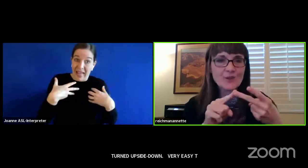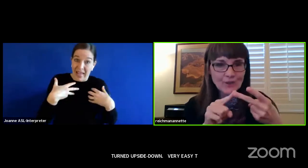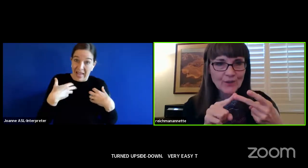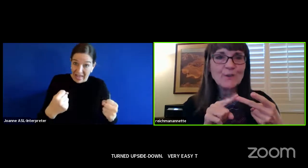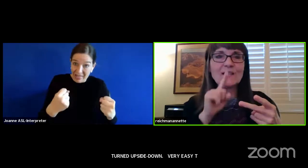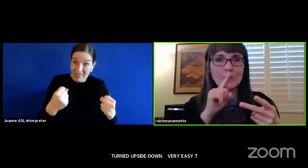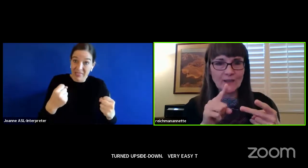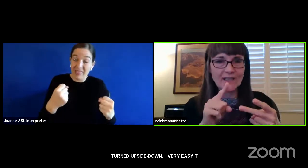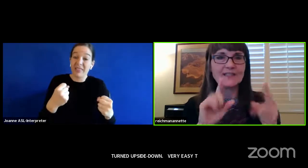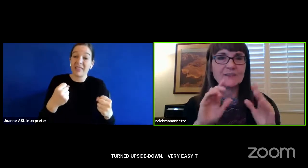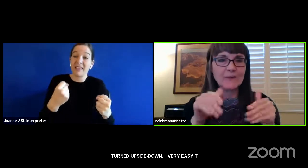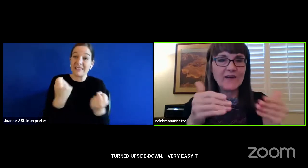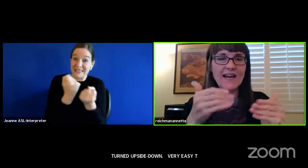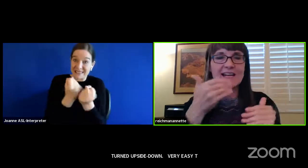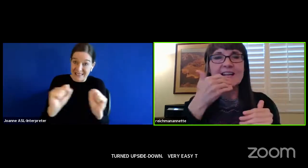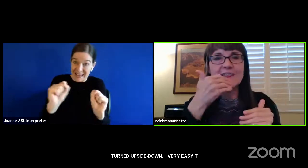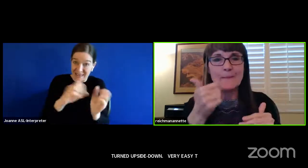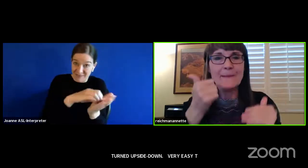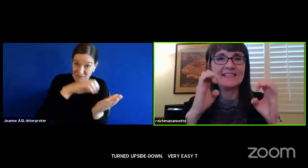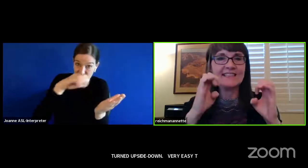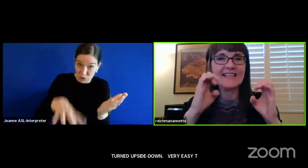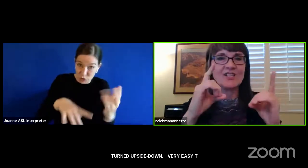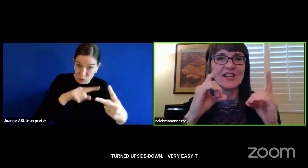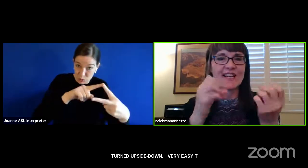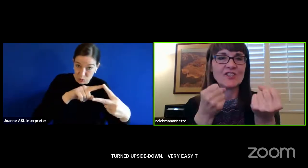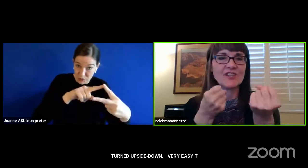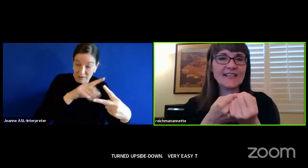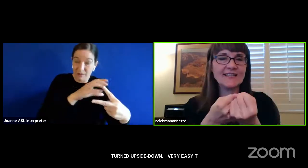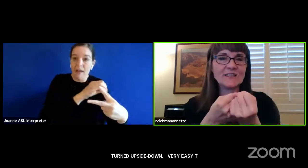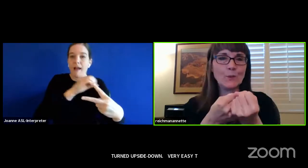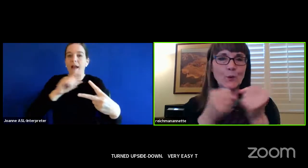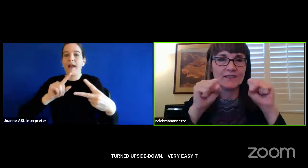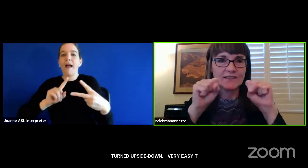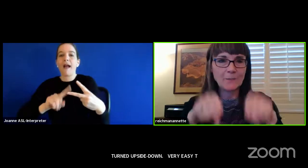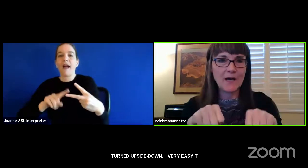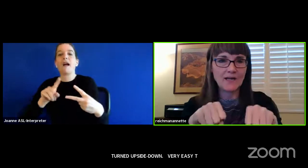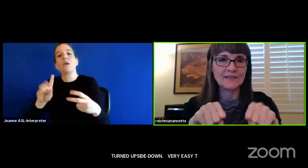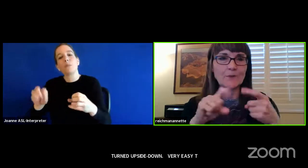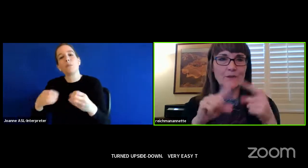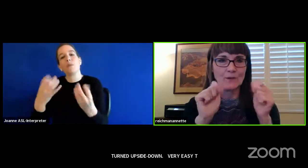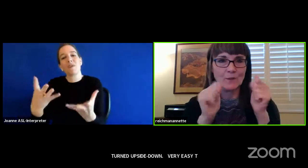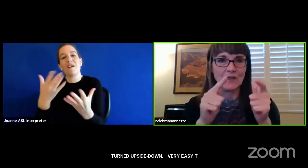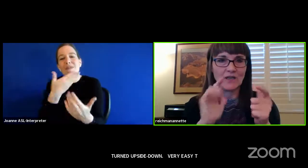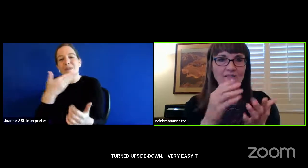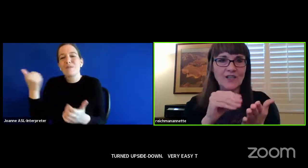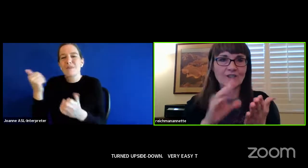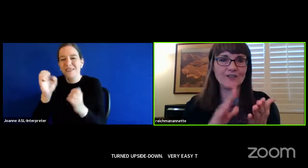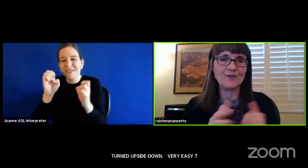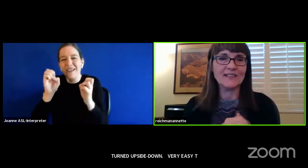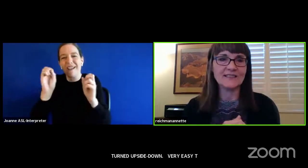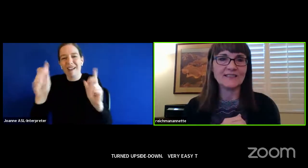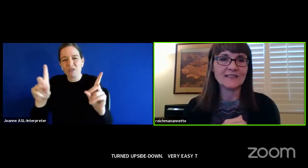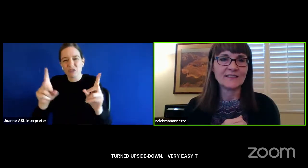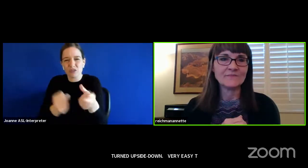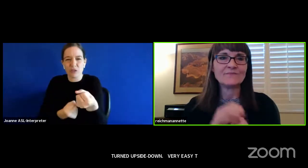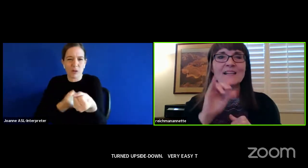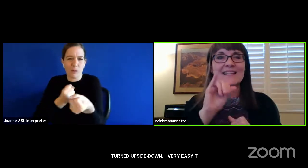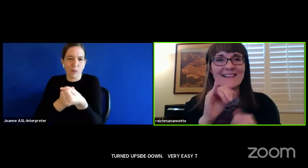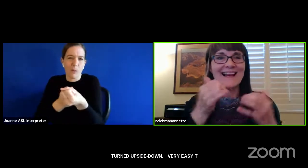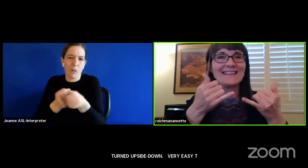And two, it was providing the best education and supports possible to all of our students.